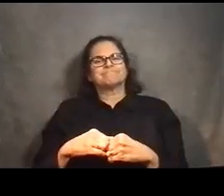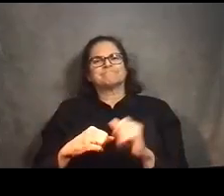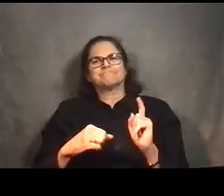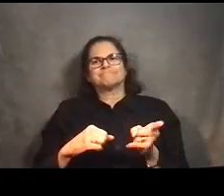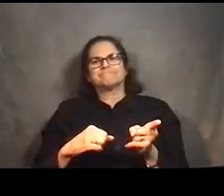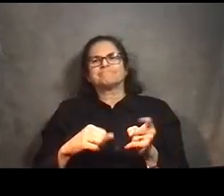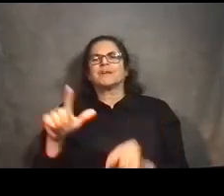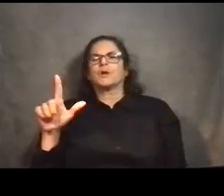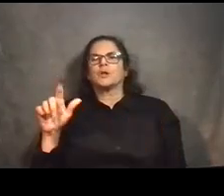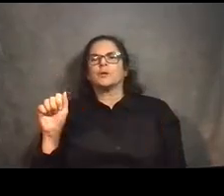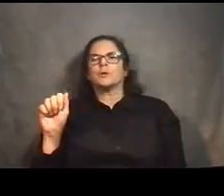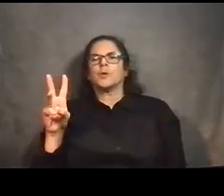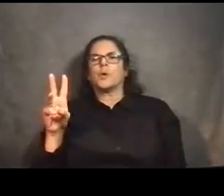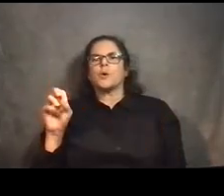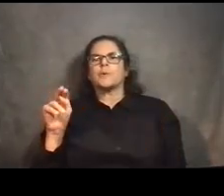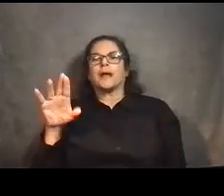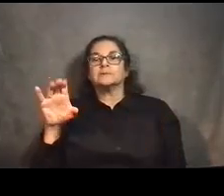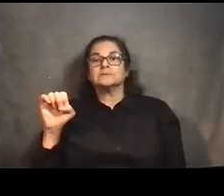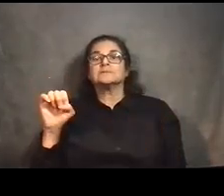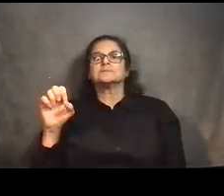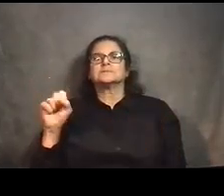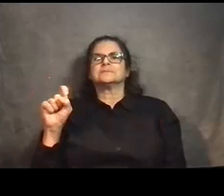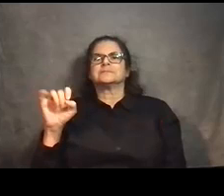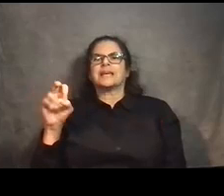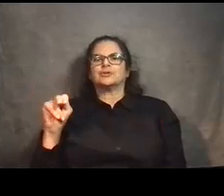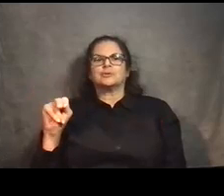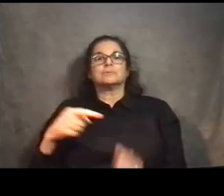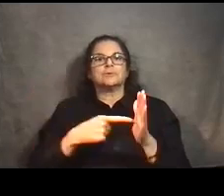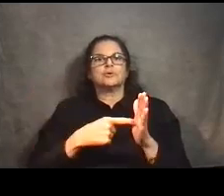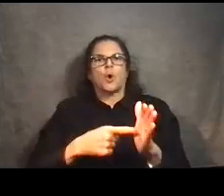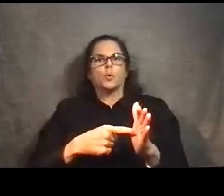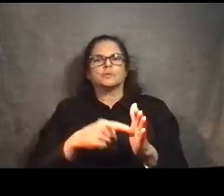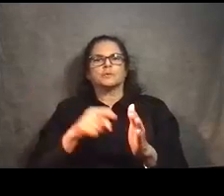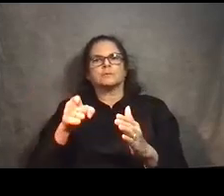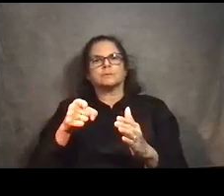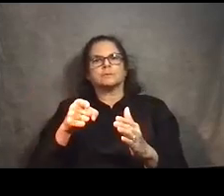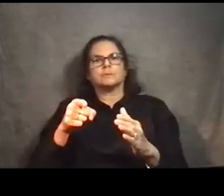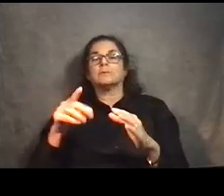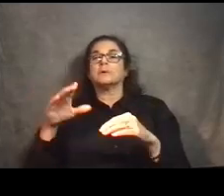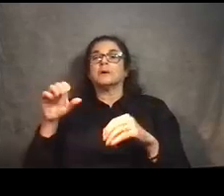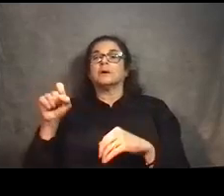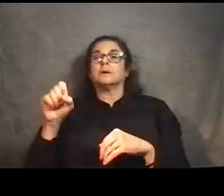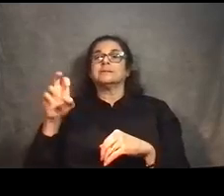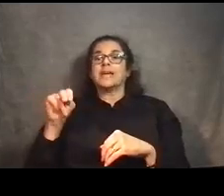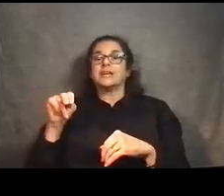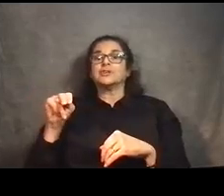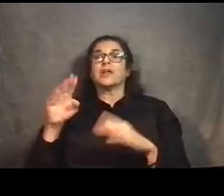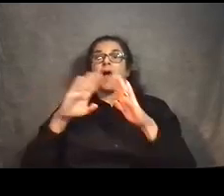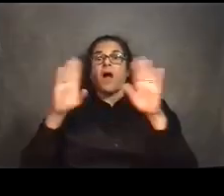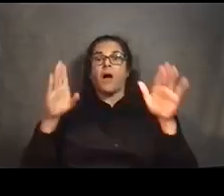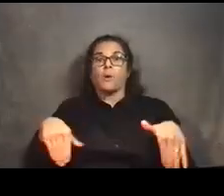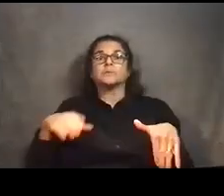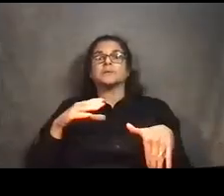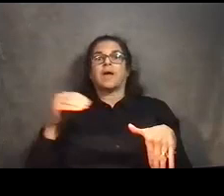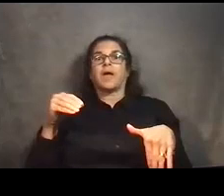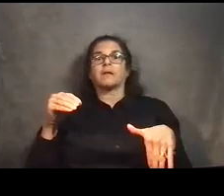Lawrence Station. This slide shows a view of the station house and auxiliary exit. Just